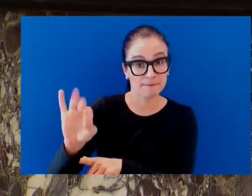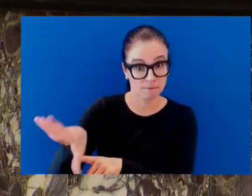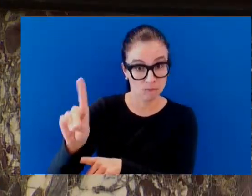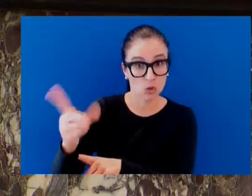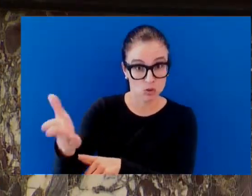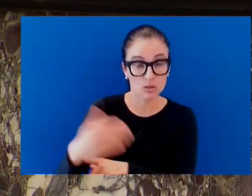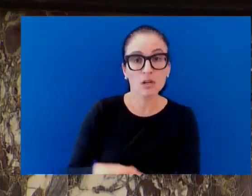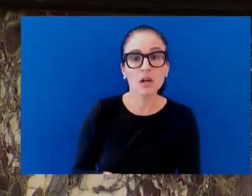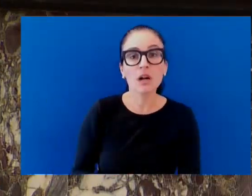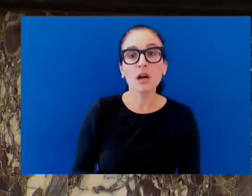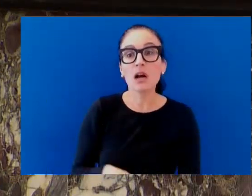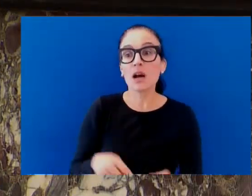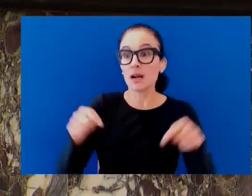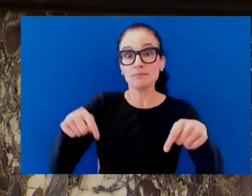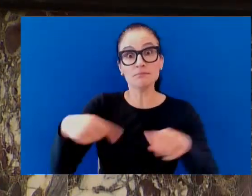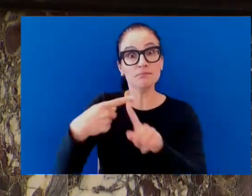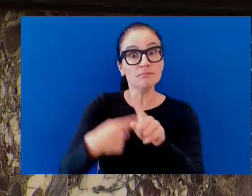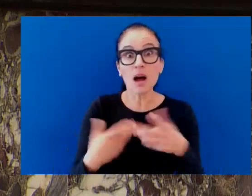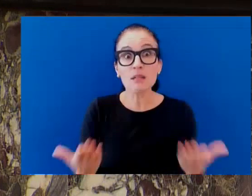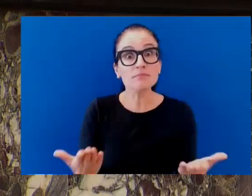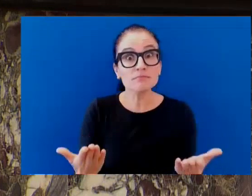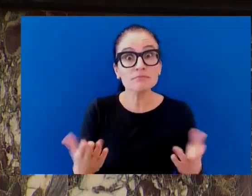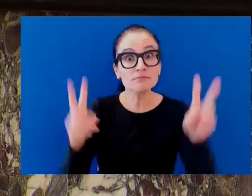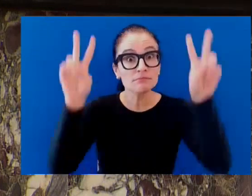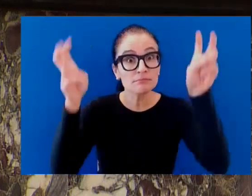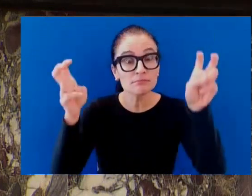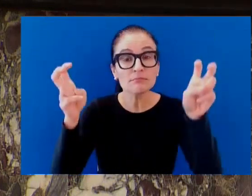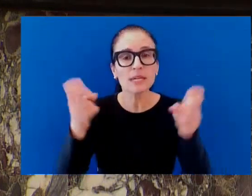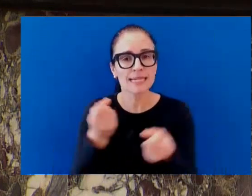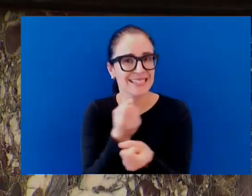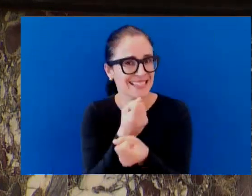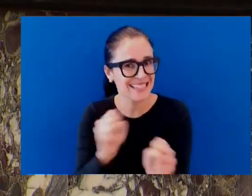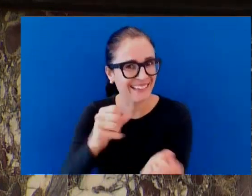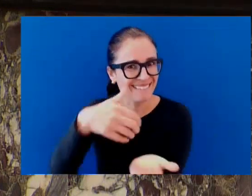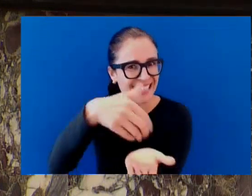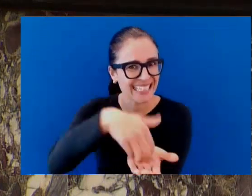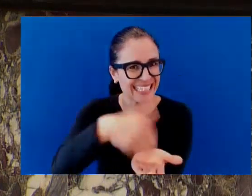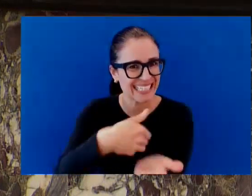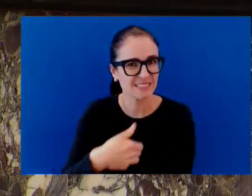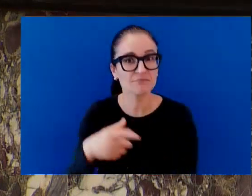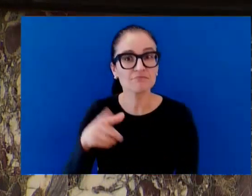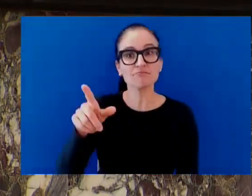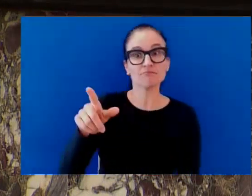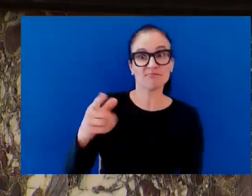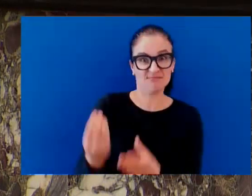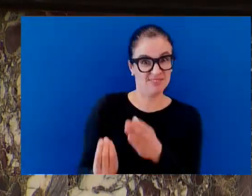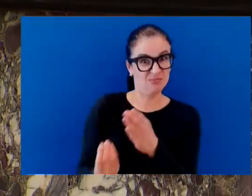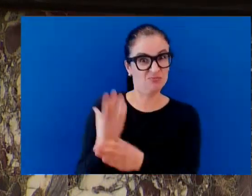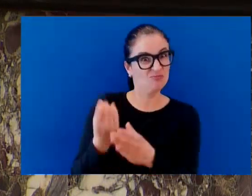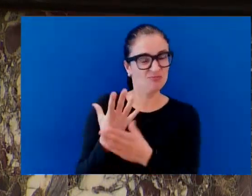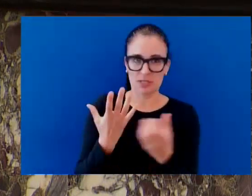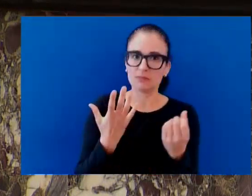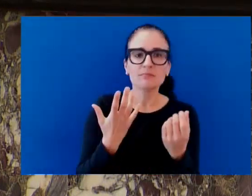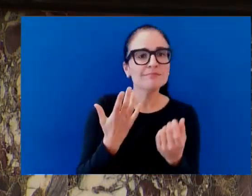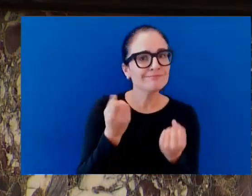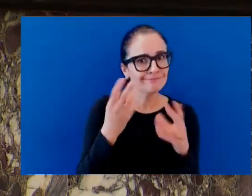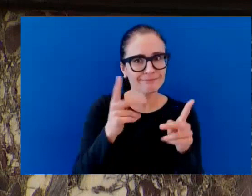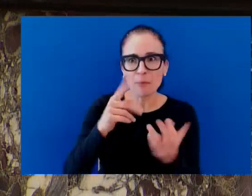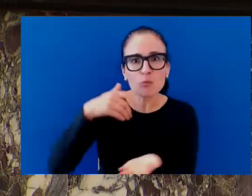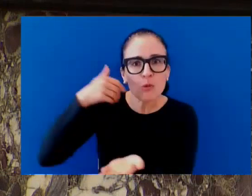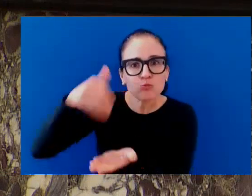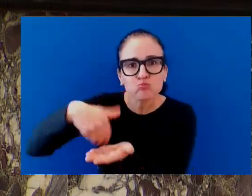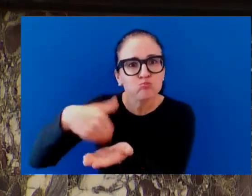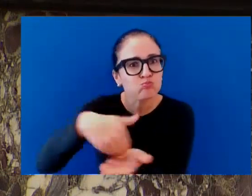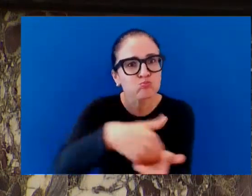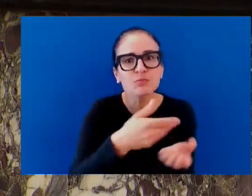rise in construction projects. While we welcome the warmer weather, it is important to take our underground utilities into